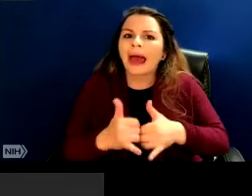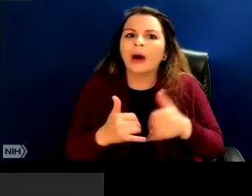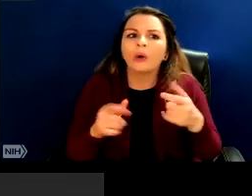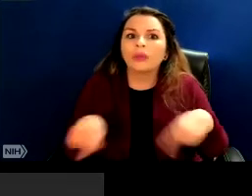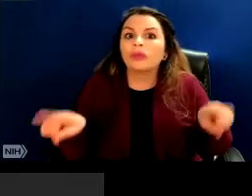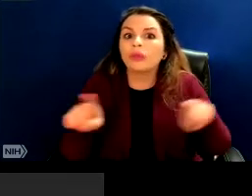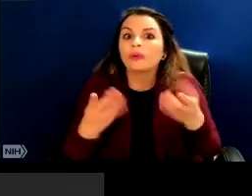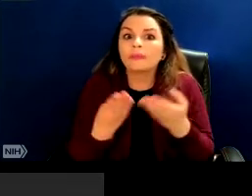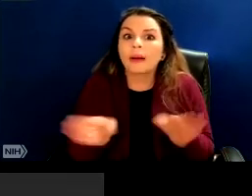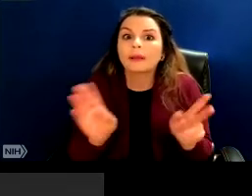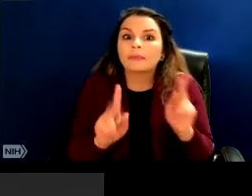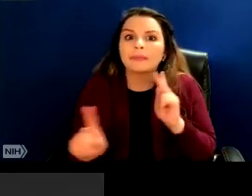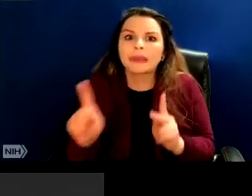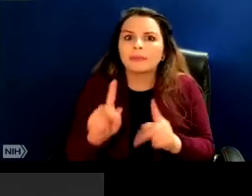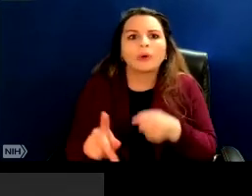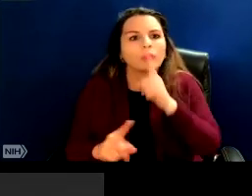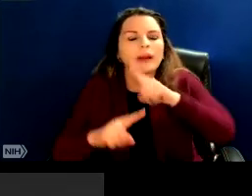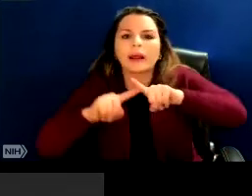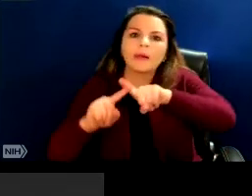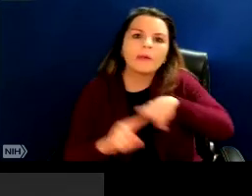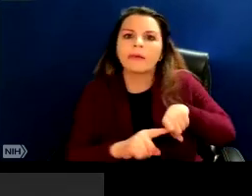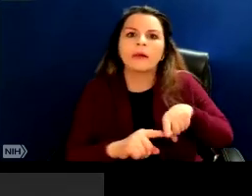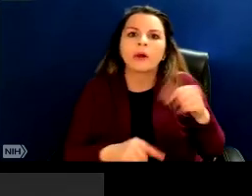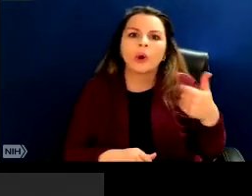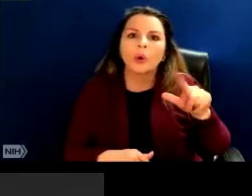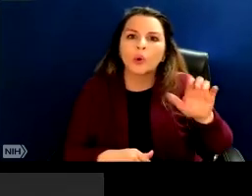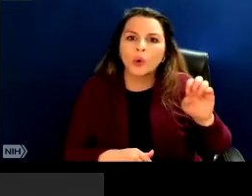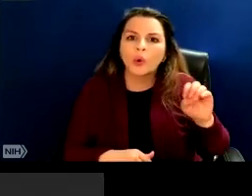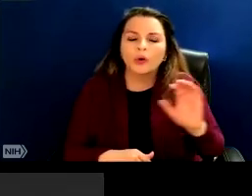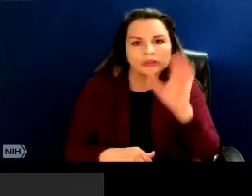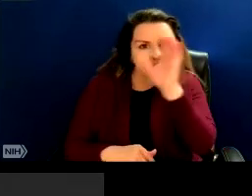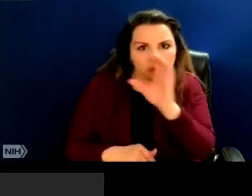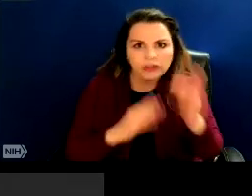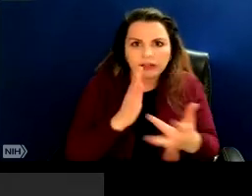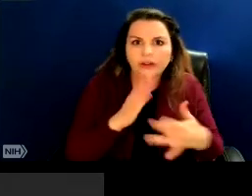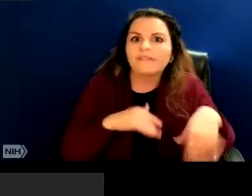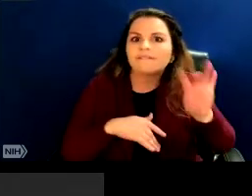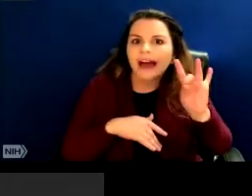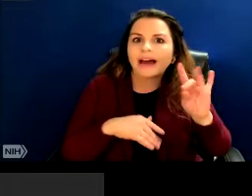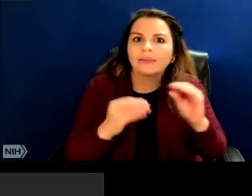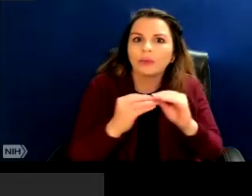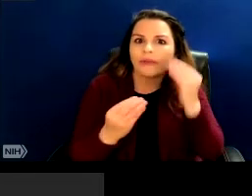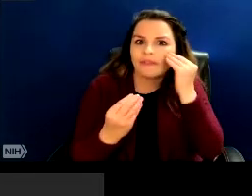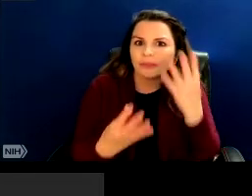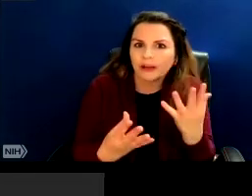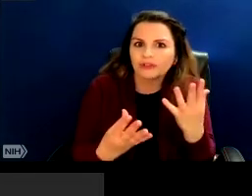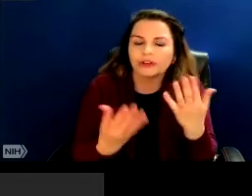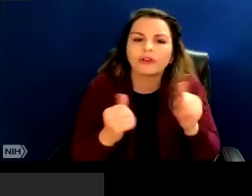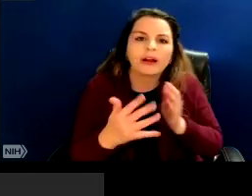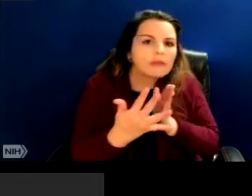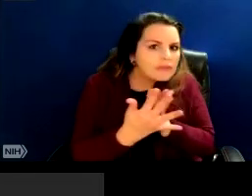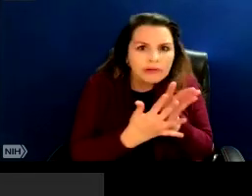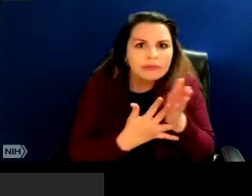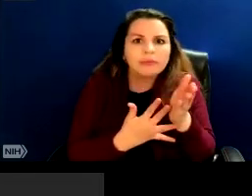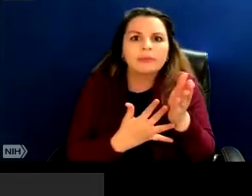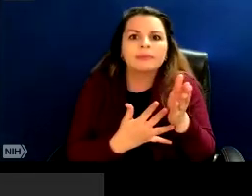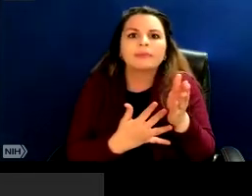publics are profoundly reliant upon search technologies to help them navigate,